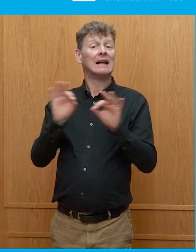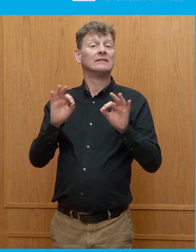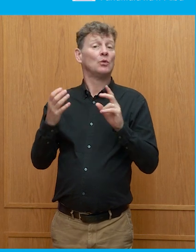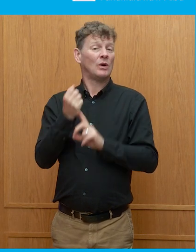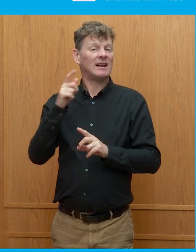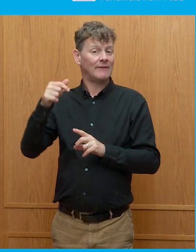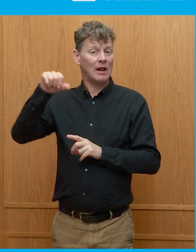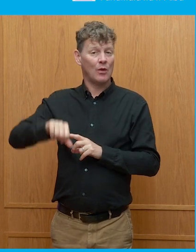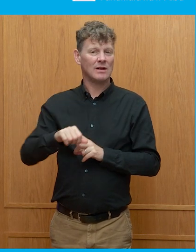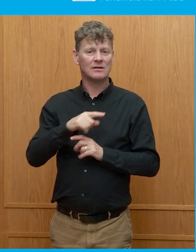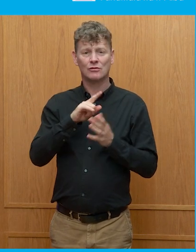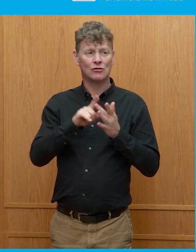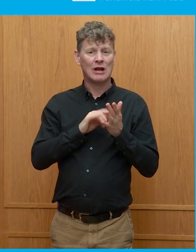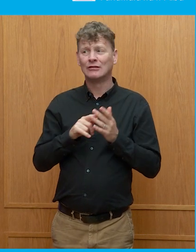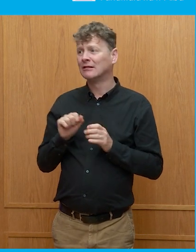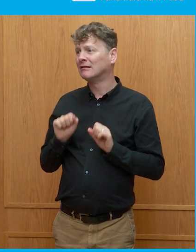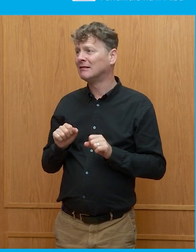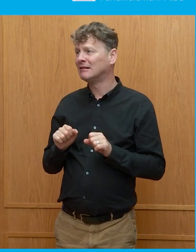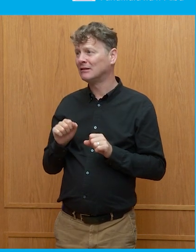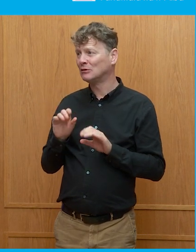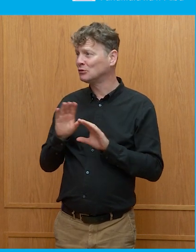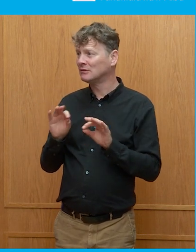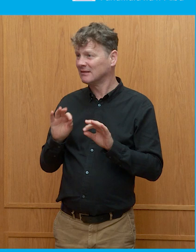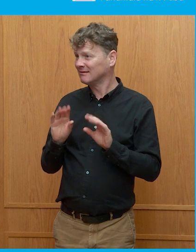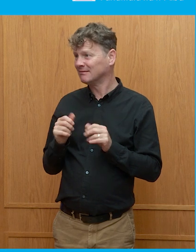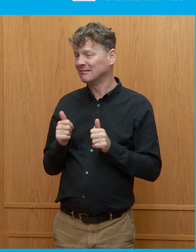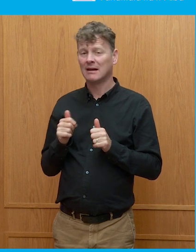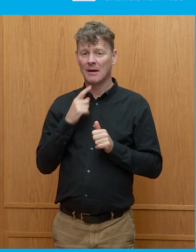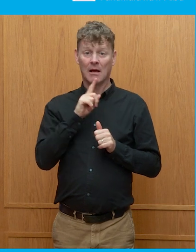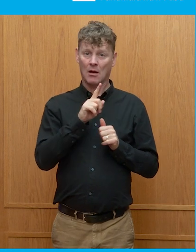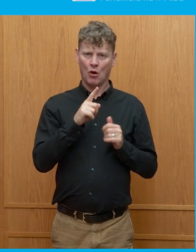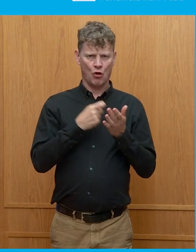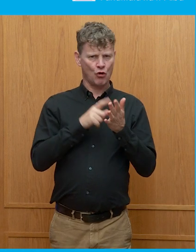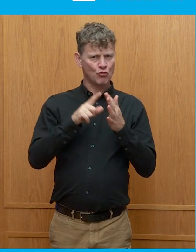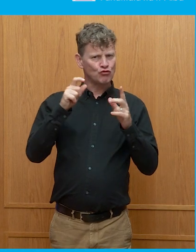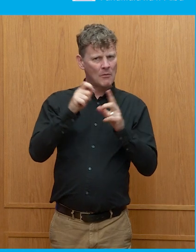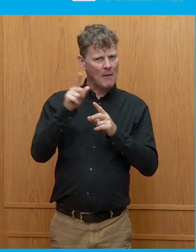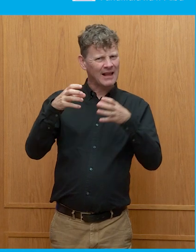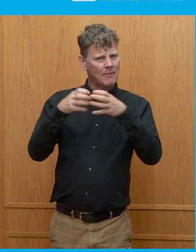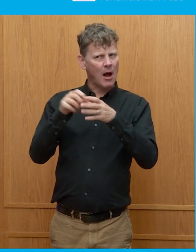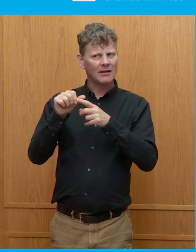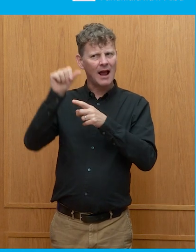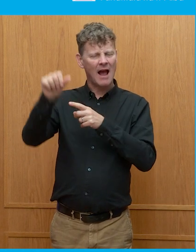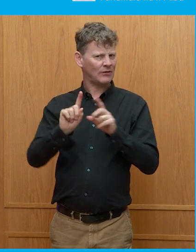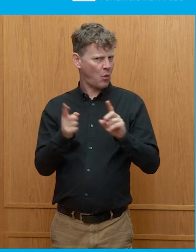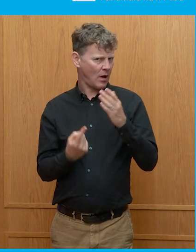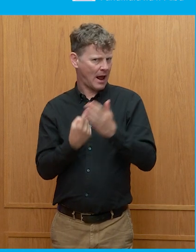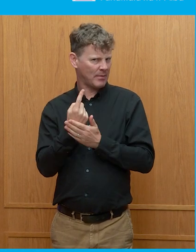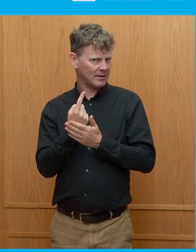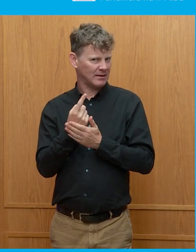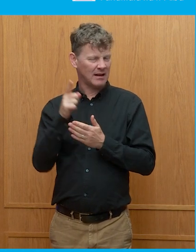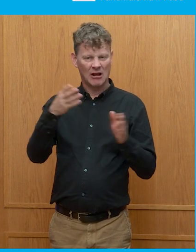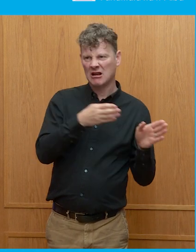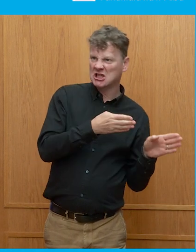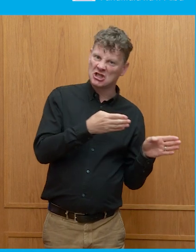What then happens to the leadership of the Republican Party post that? Will it find something more balanced